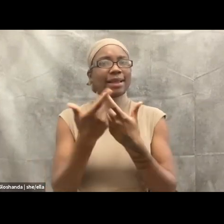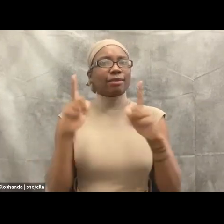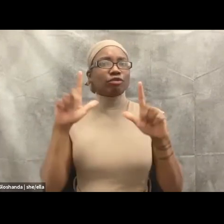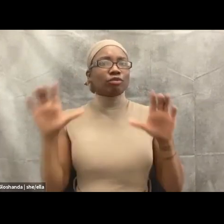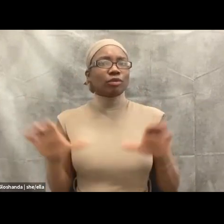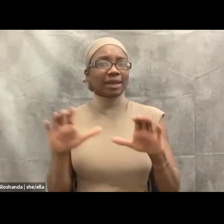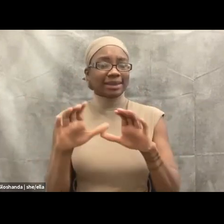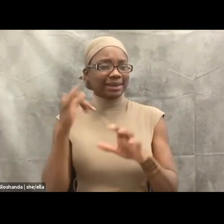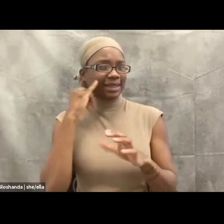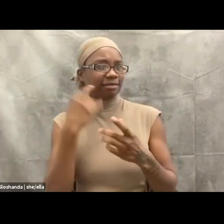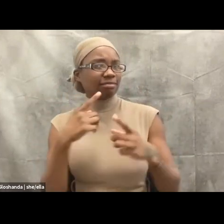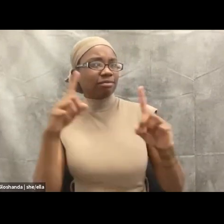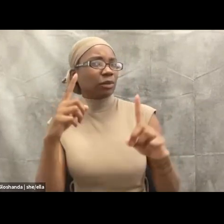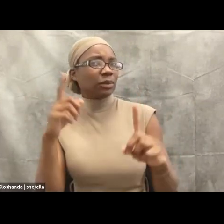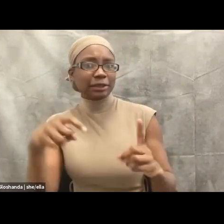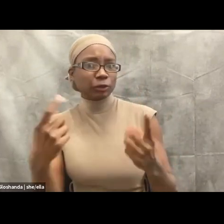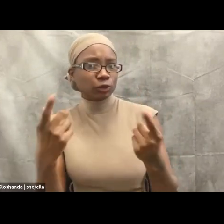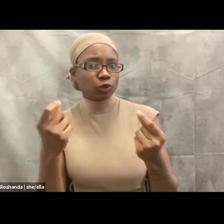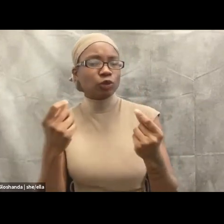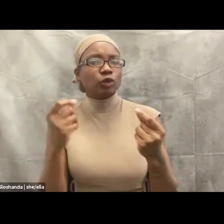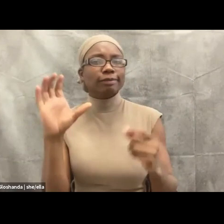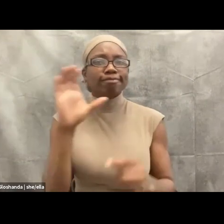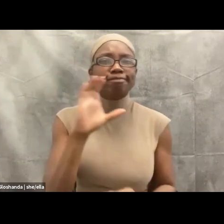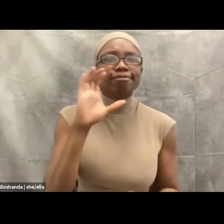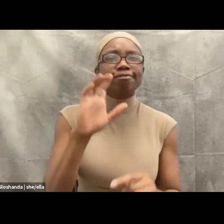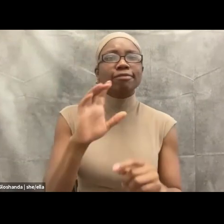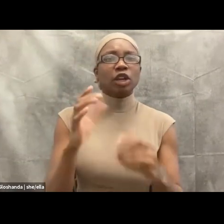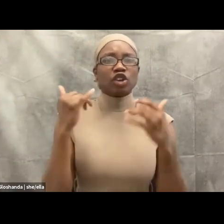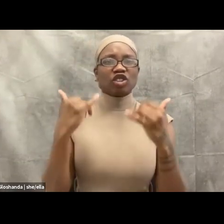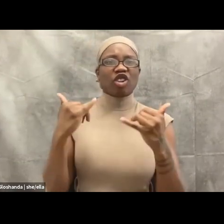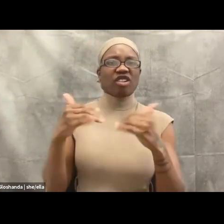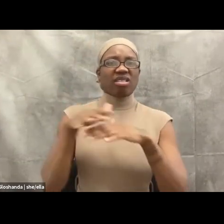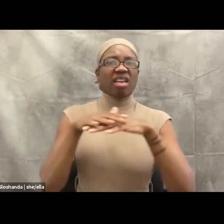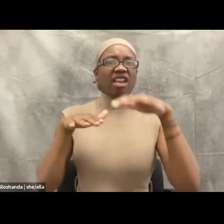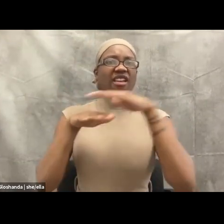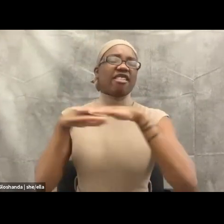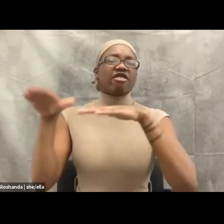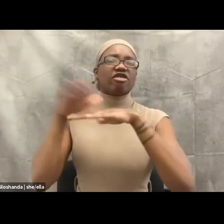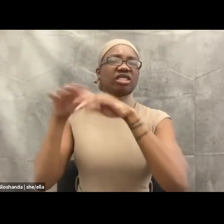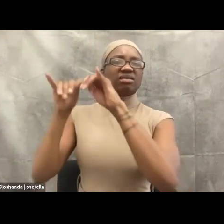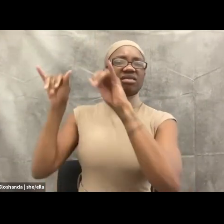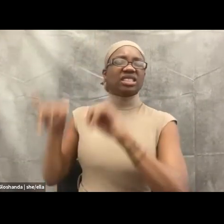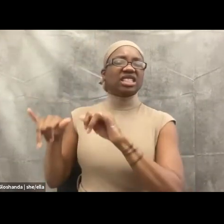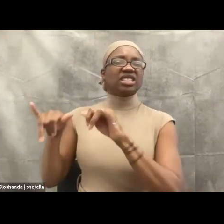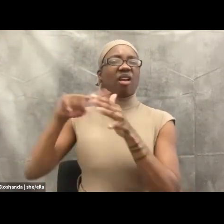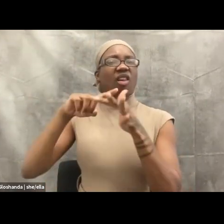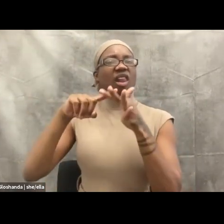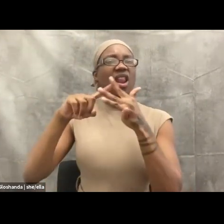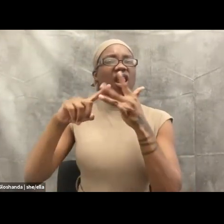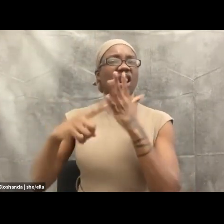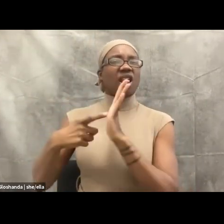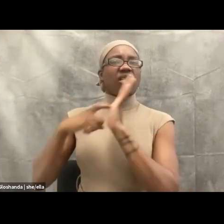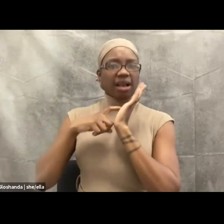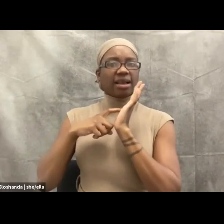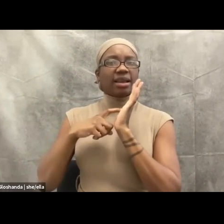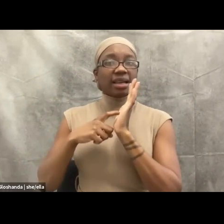in mind, when there are challenges to the status quo, we expect pushback to follow, and it has. We'll talk about